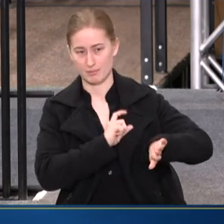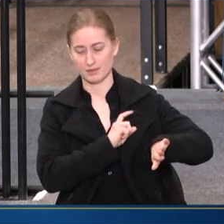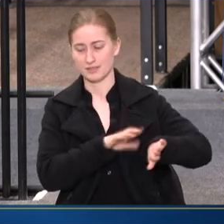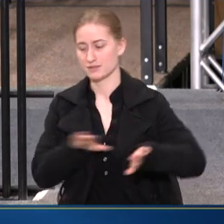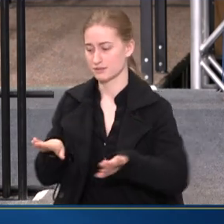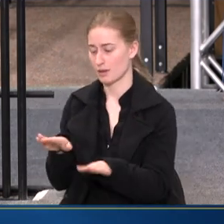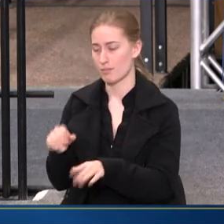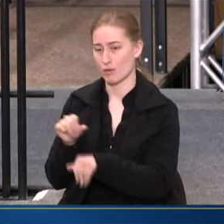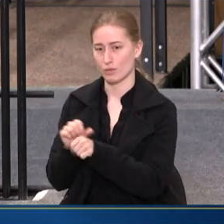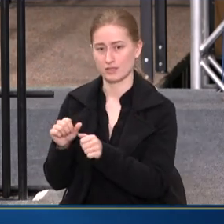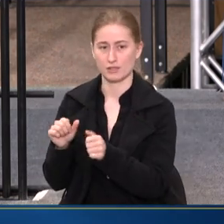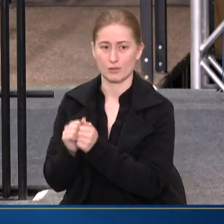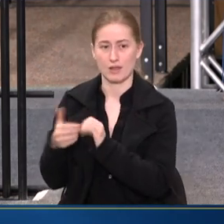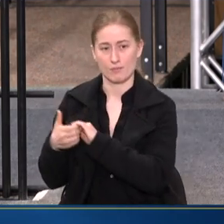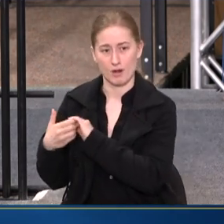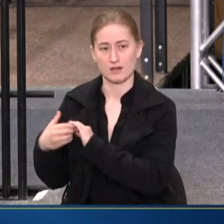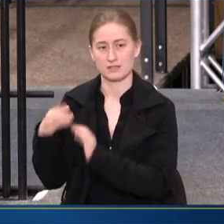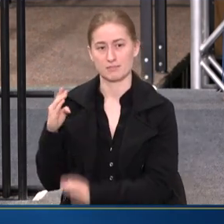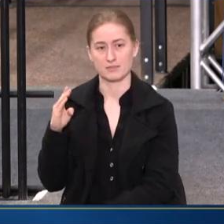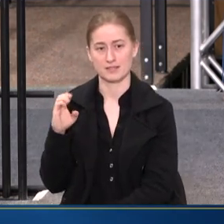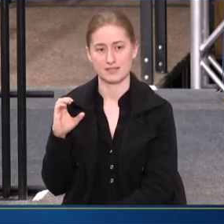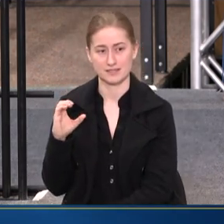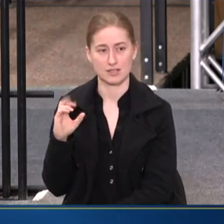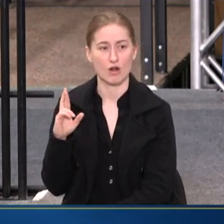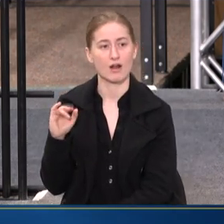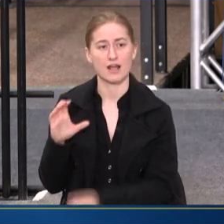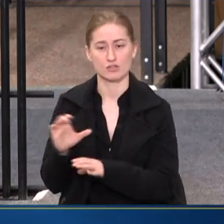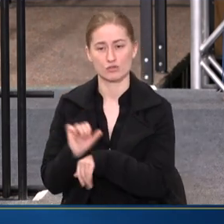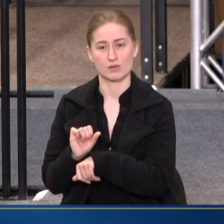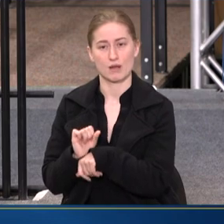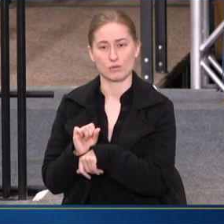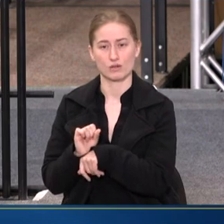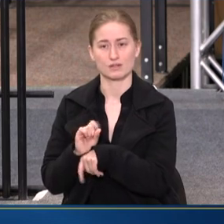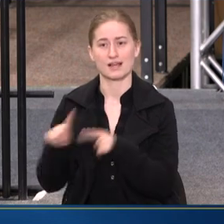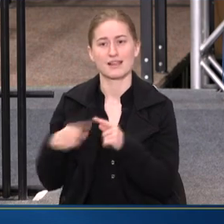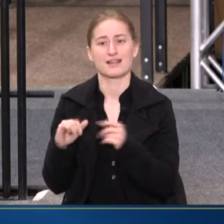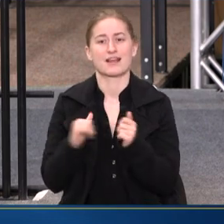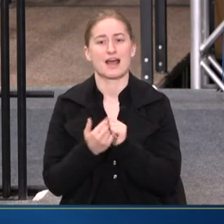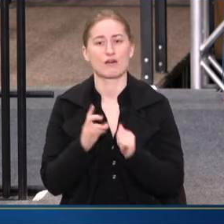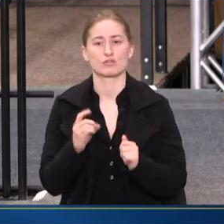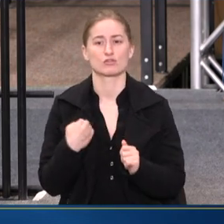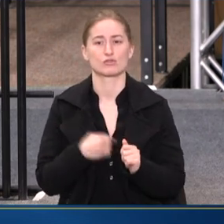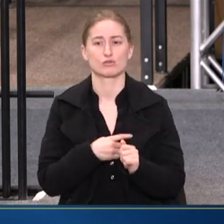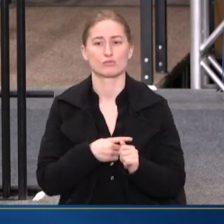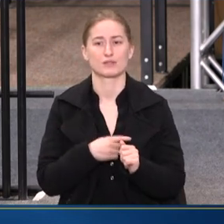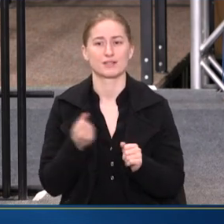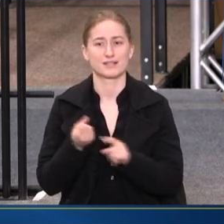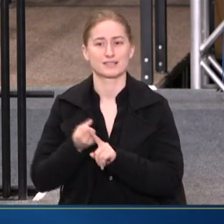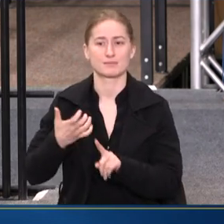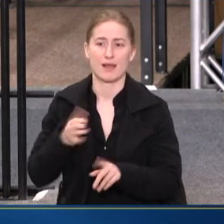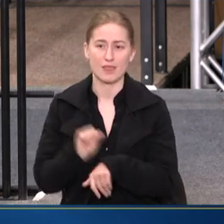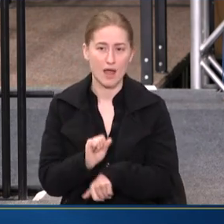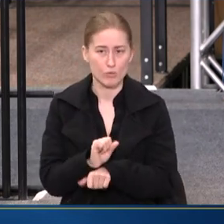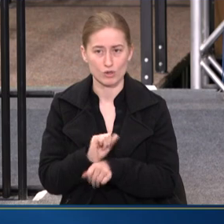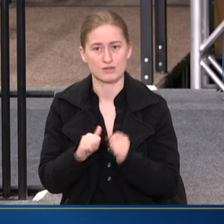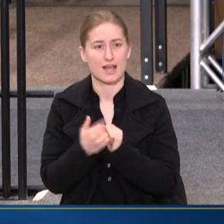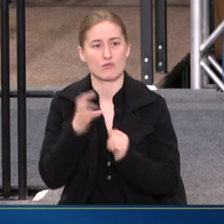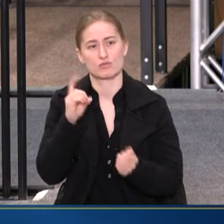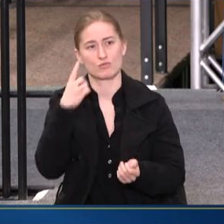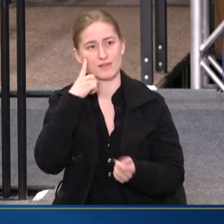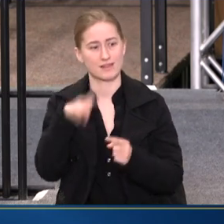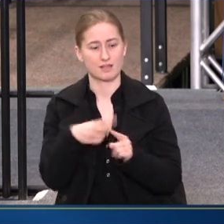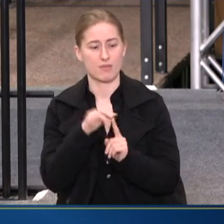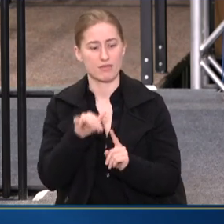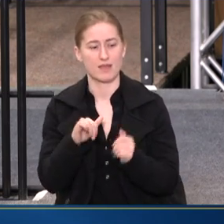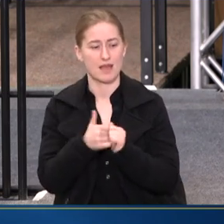BHSB and BCRI to do that work. And then how do we then expand that work? How do we think about that?